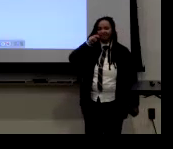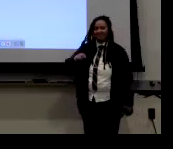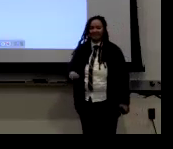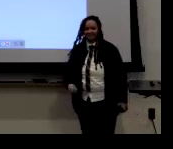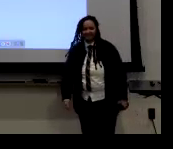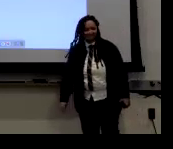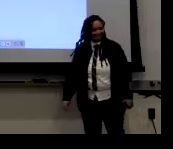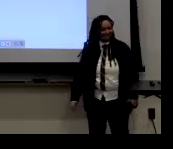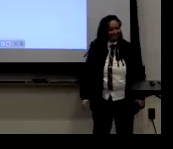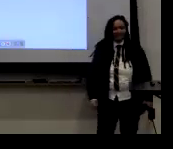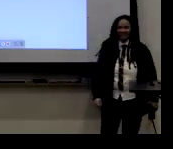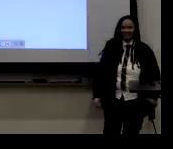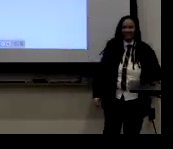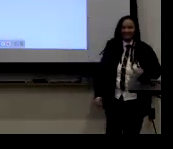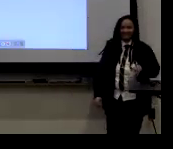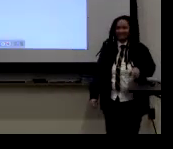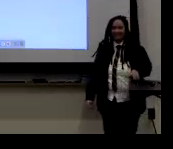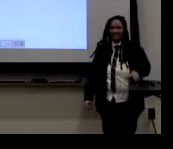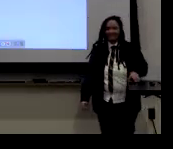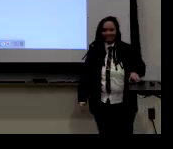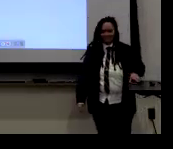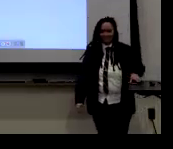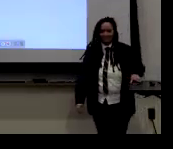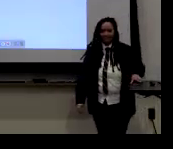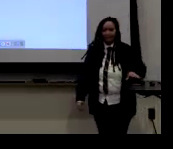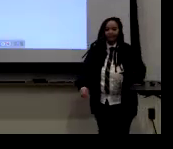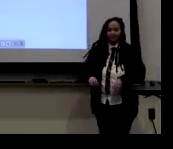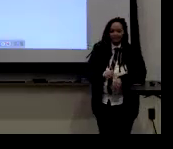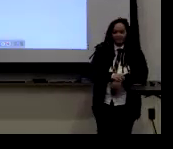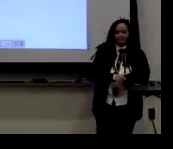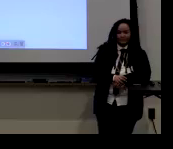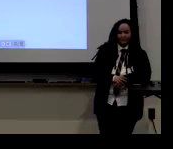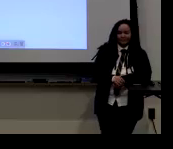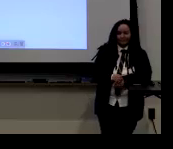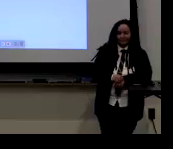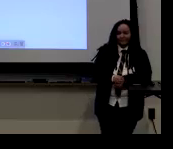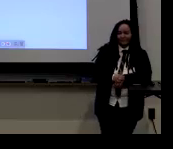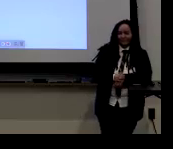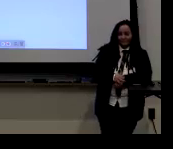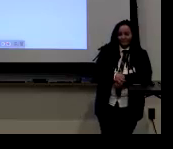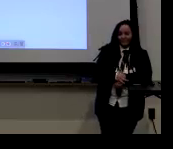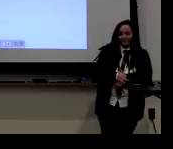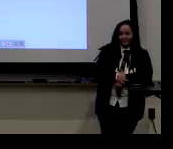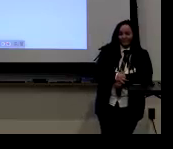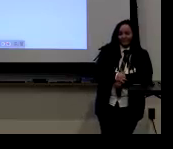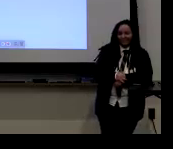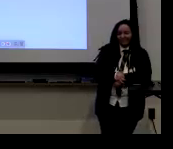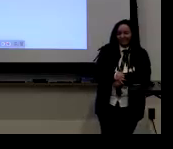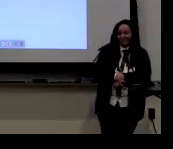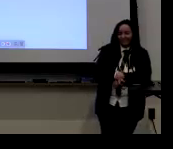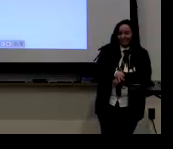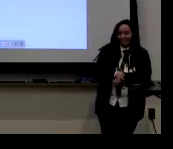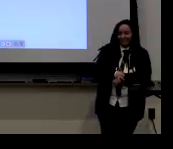microphones. And then if there are questions on Zoom, the Q&A option should be open.